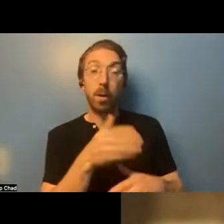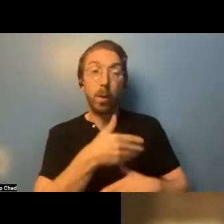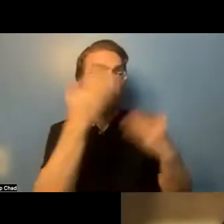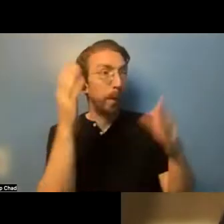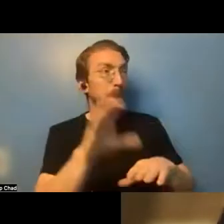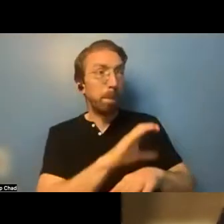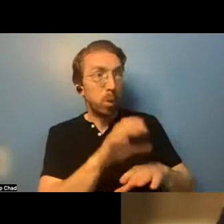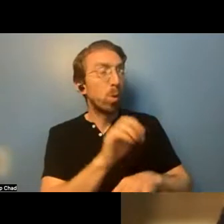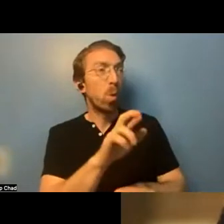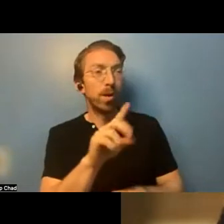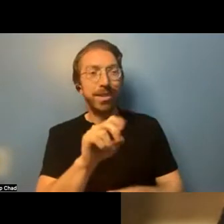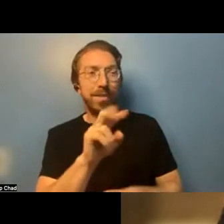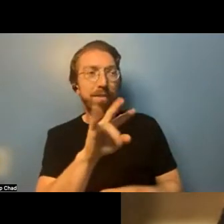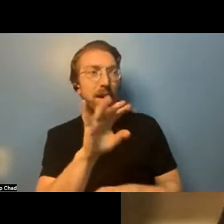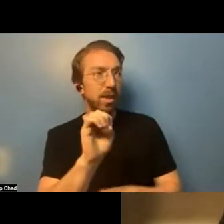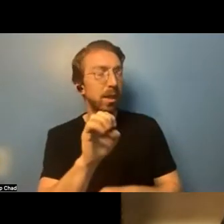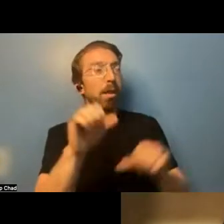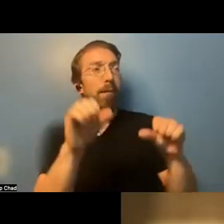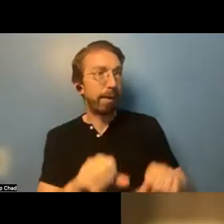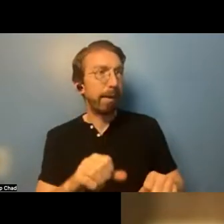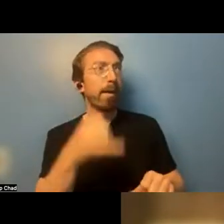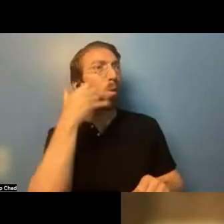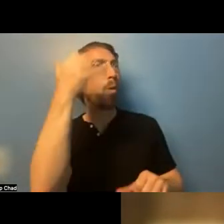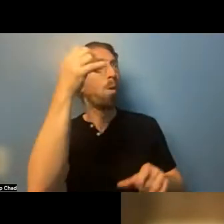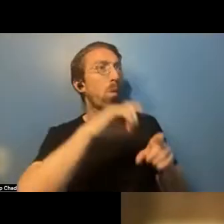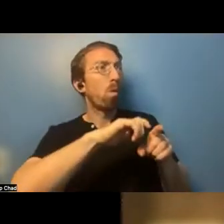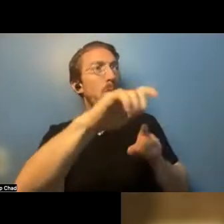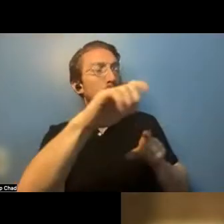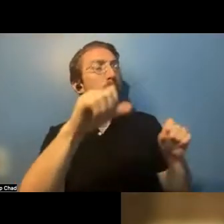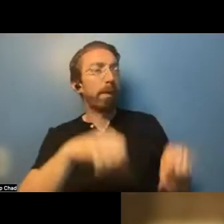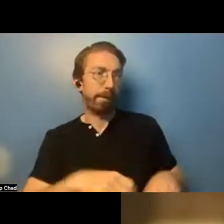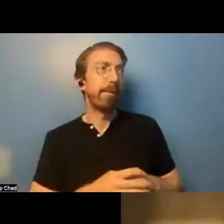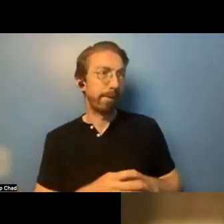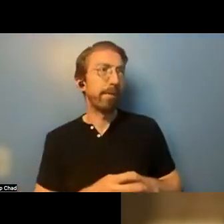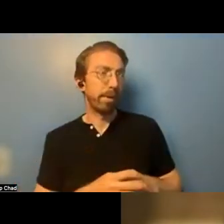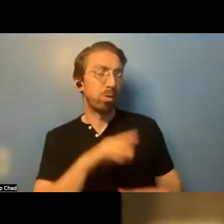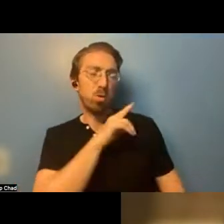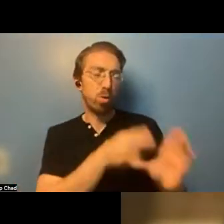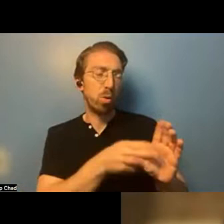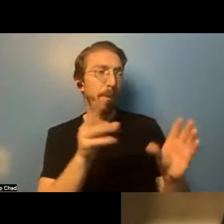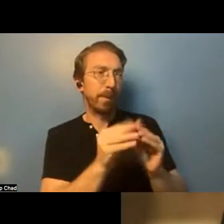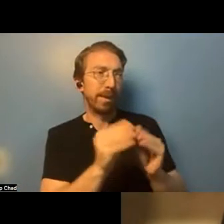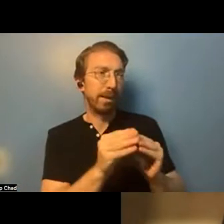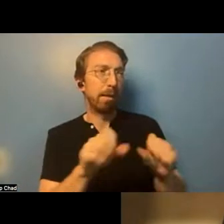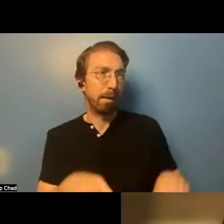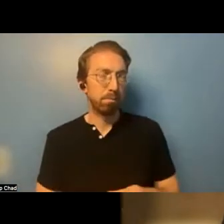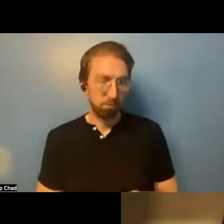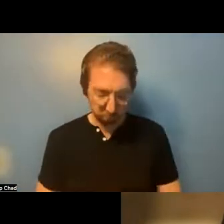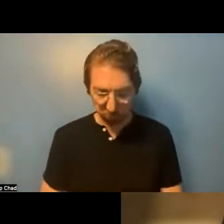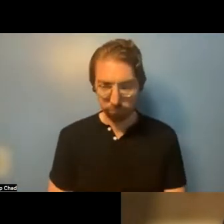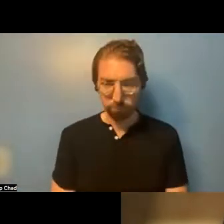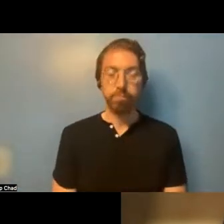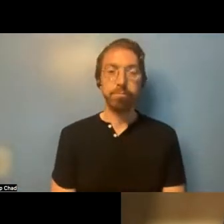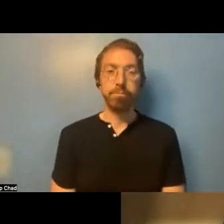Um, let's see. Uh, can we give some, okay, there are a couple of questions, uh,